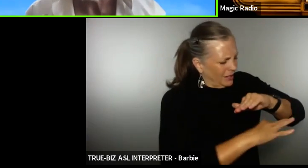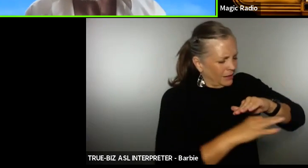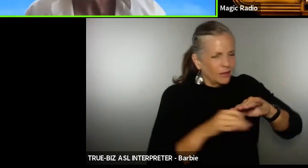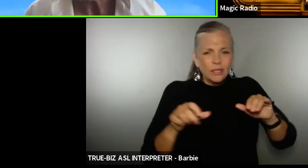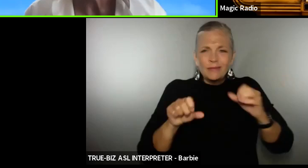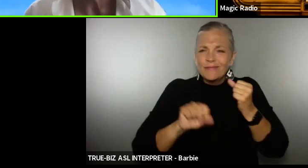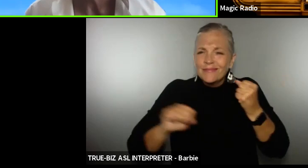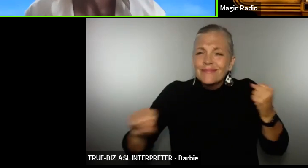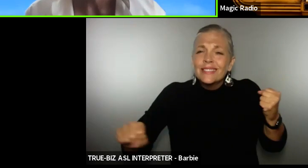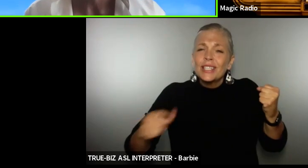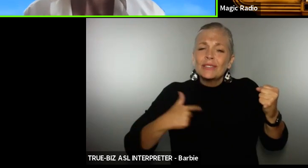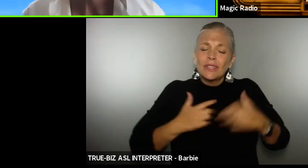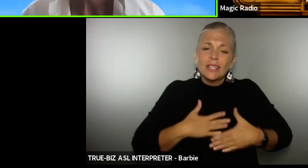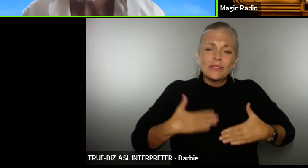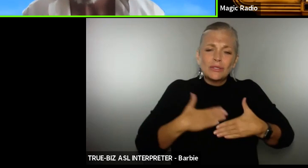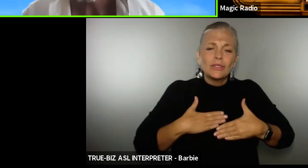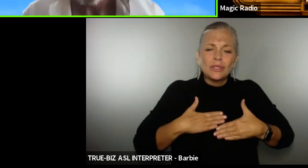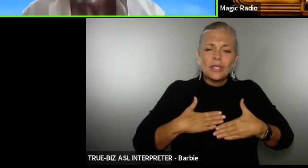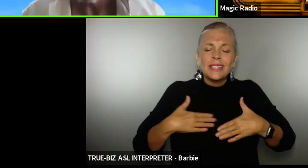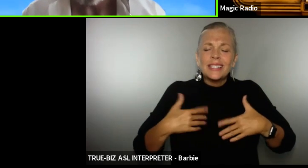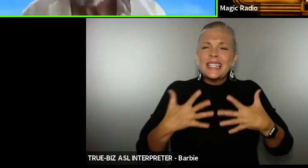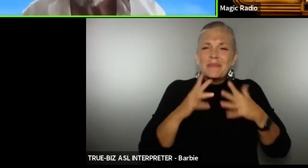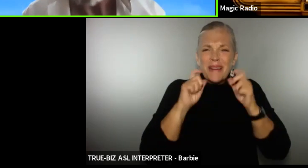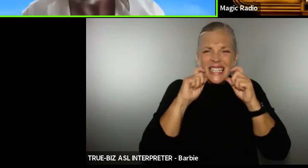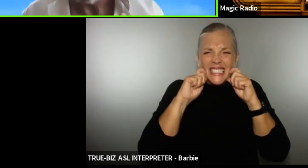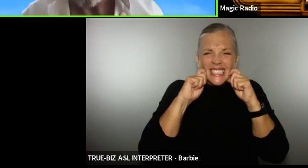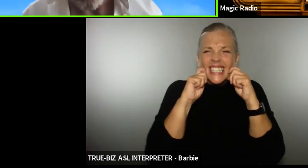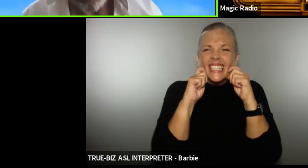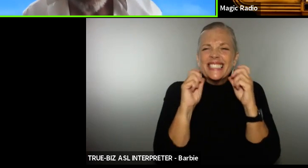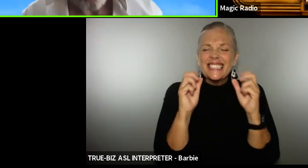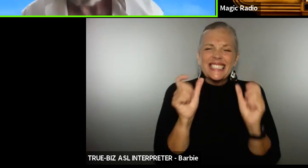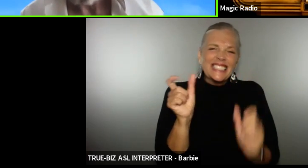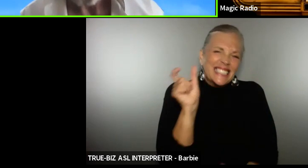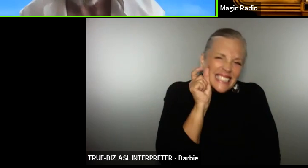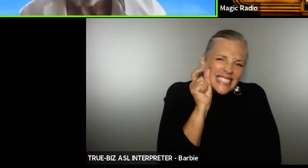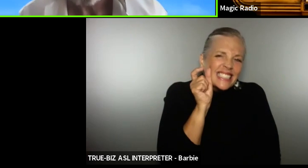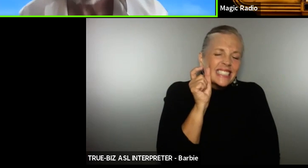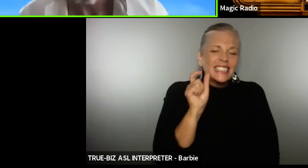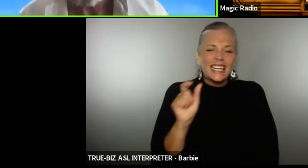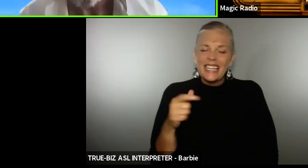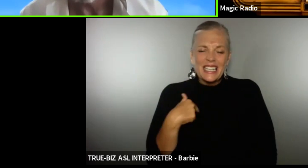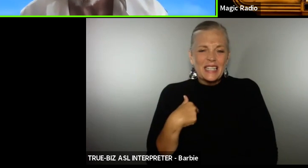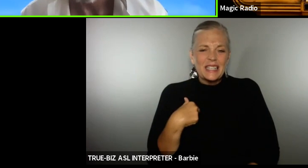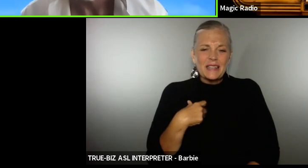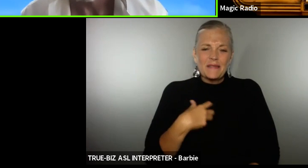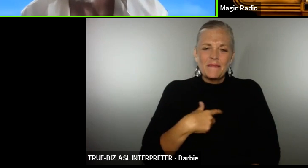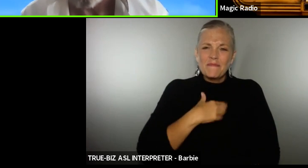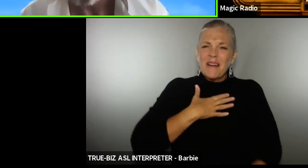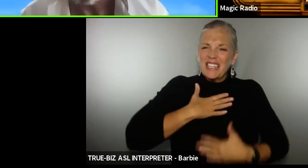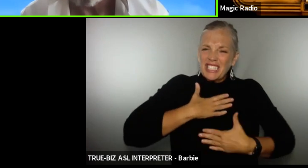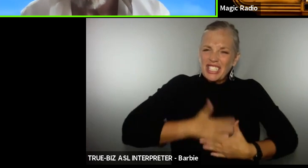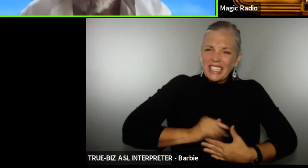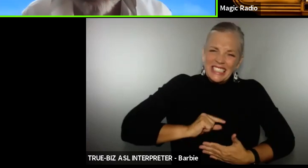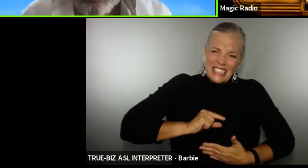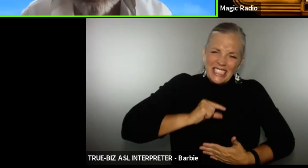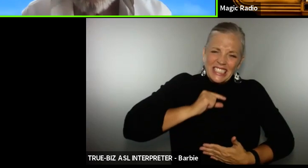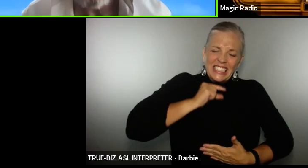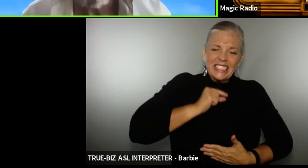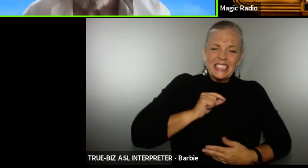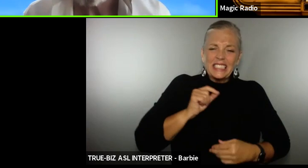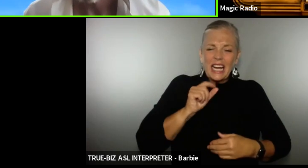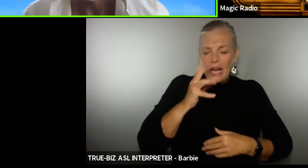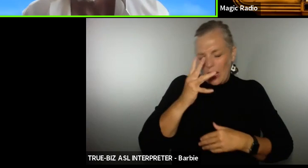in the world from all these years of salt air my chest stop a bullet I go to bed and wake up with water in my boat